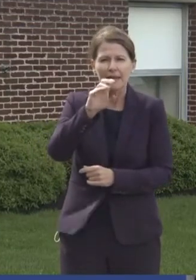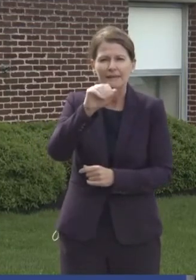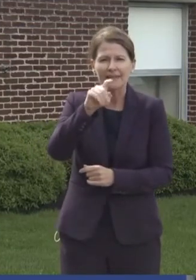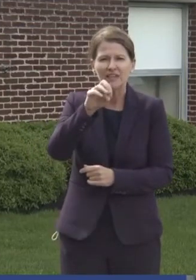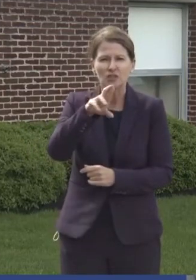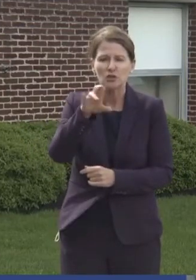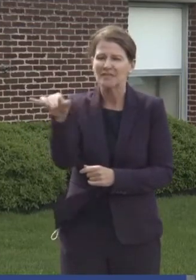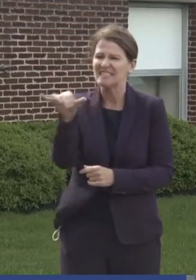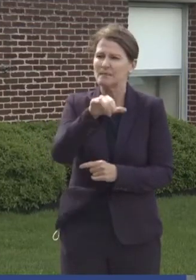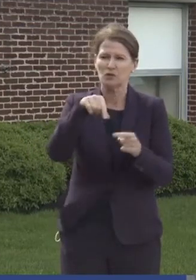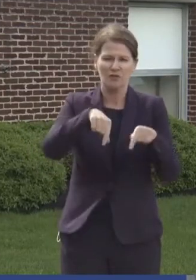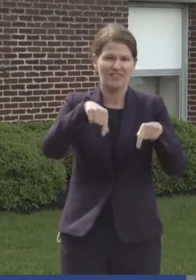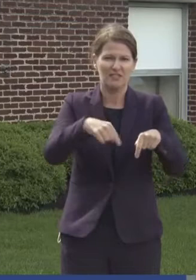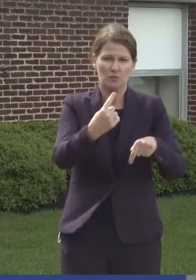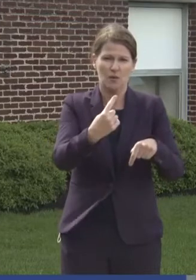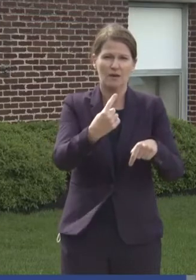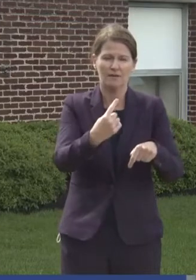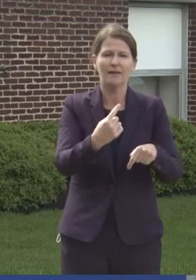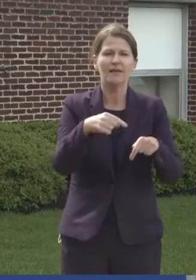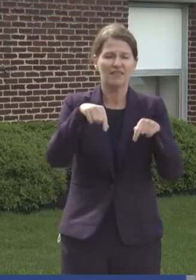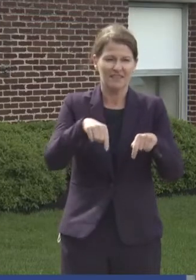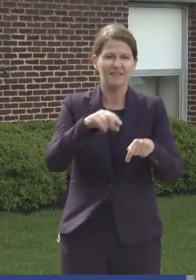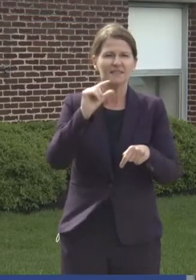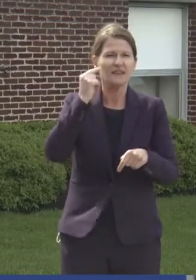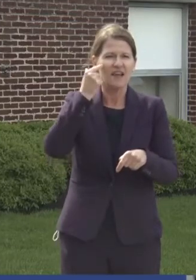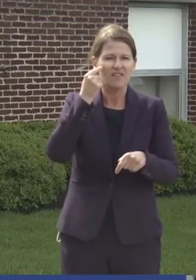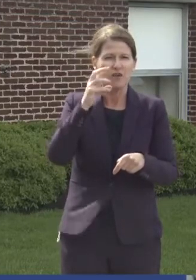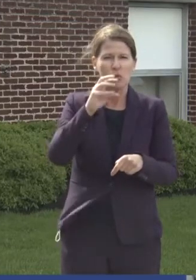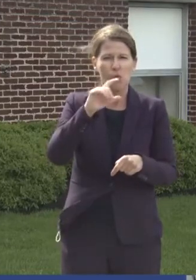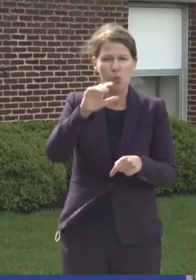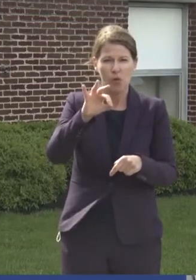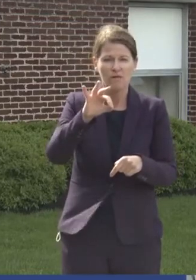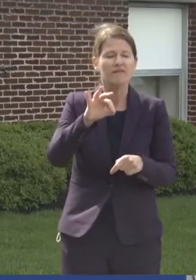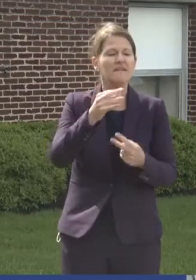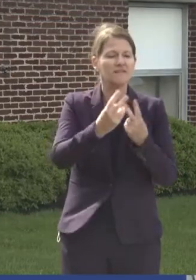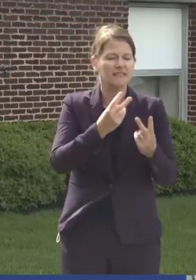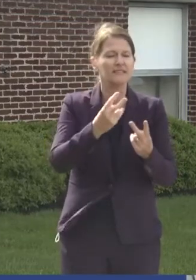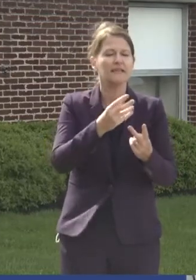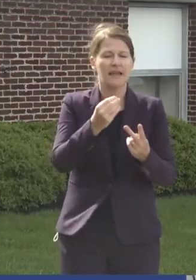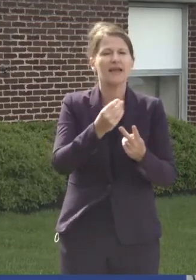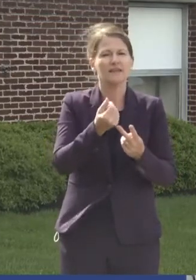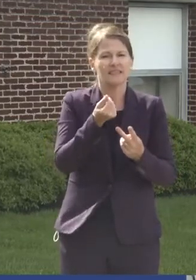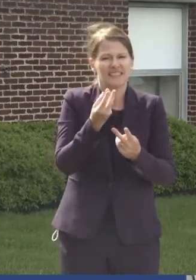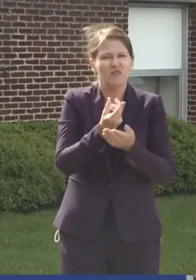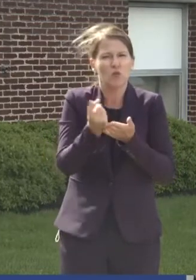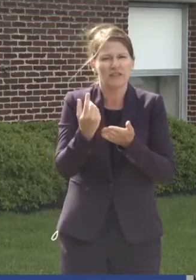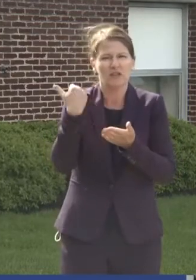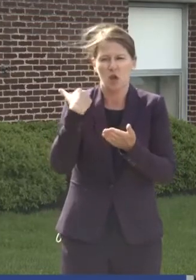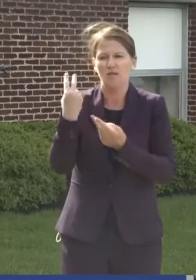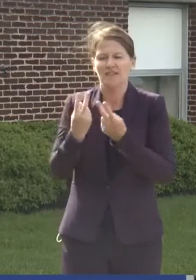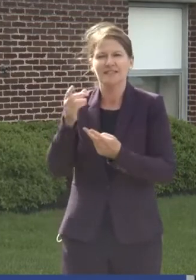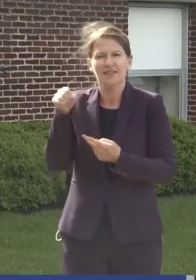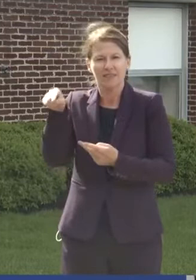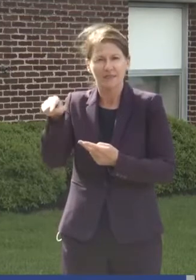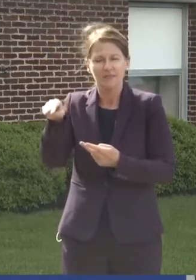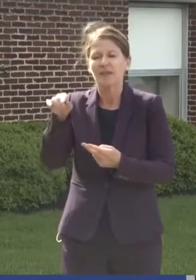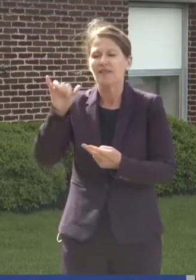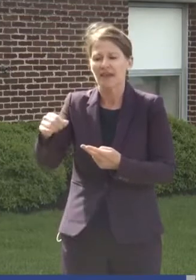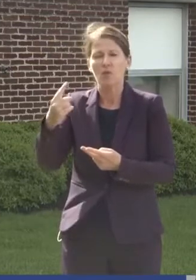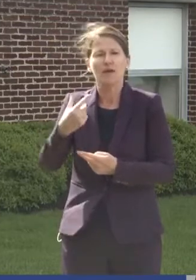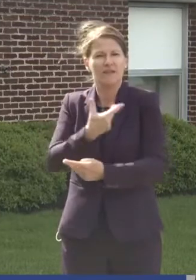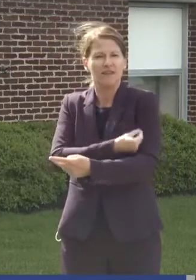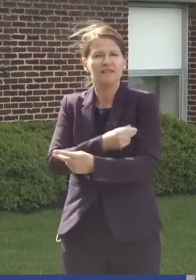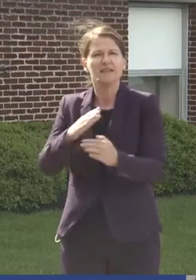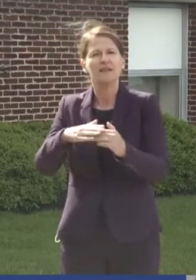the one that Governor Wolf visited a few weeks ago. That clinic has also vaccinated another